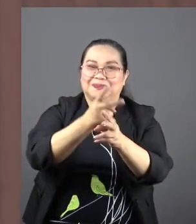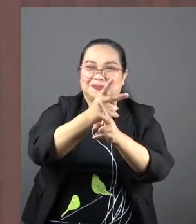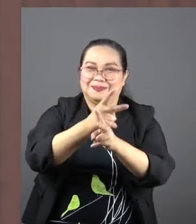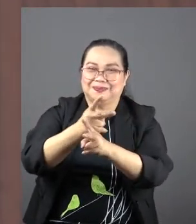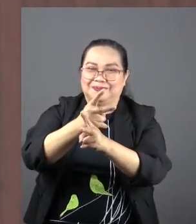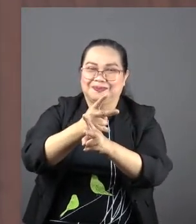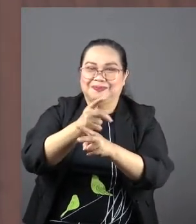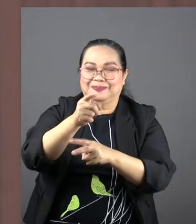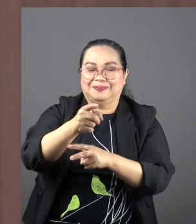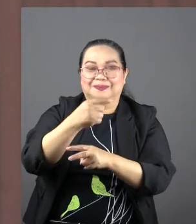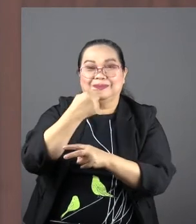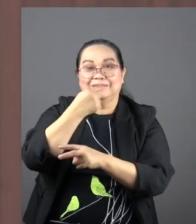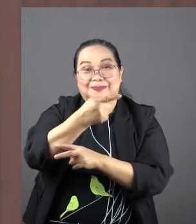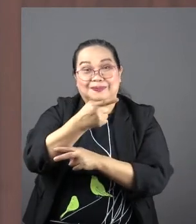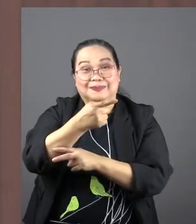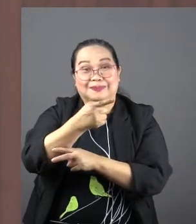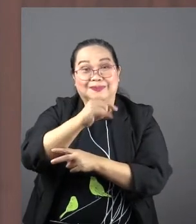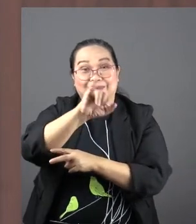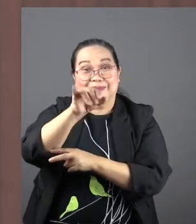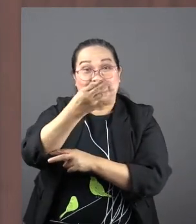And then he tells John,